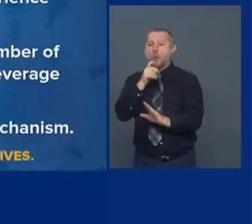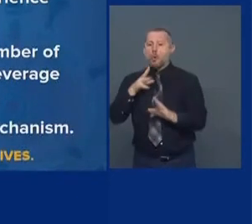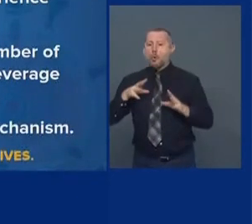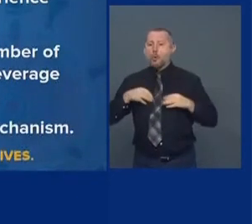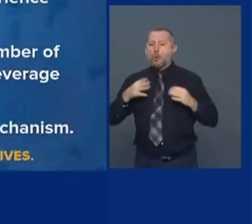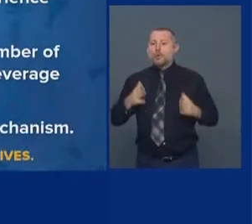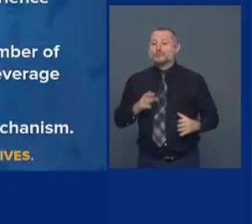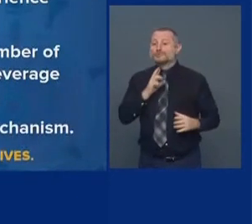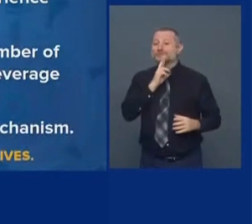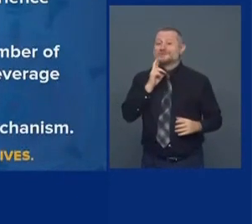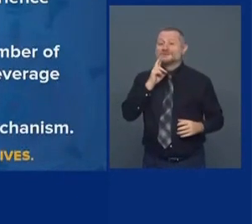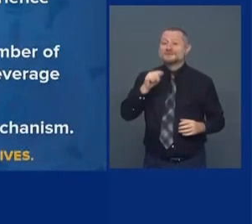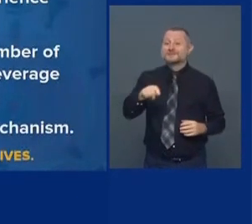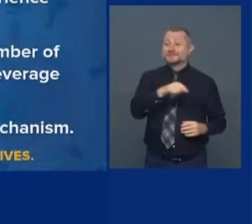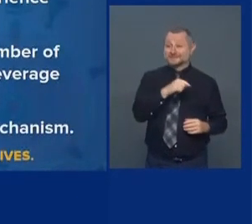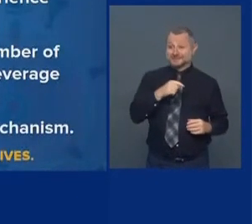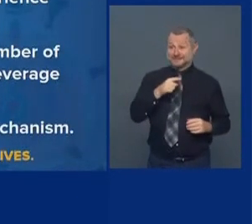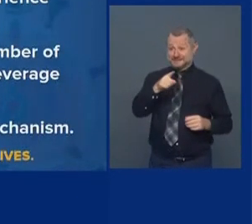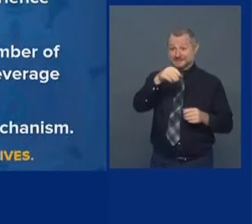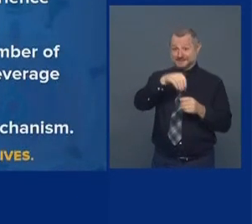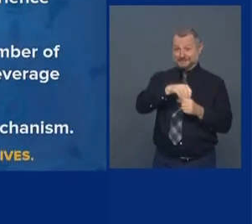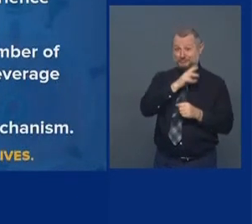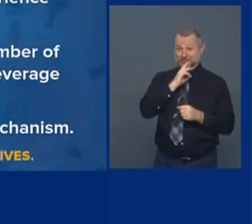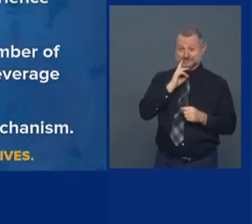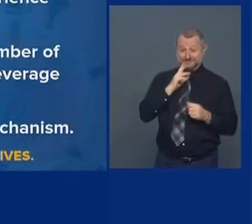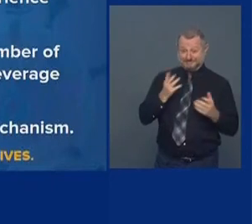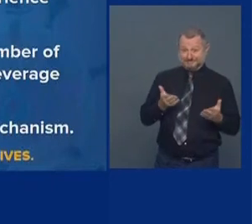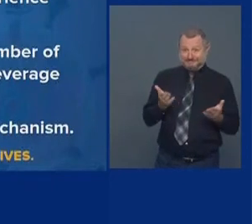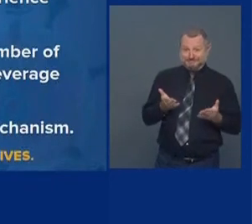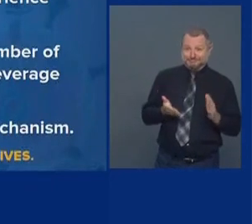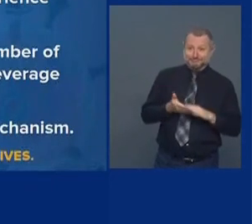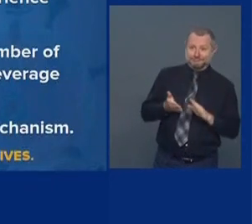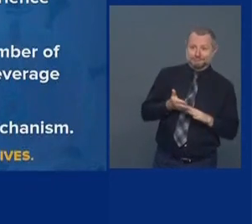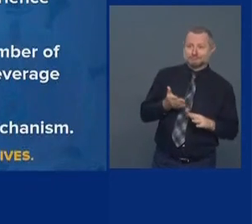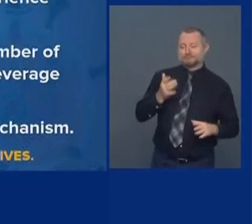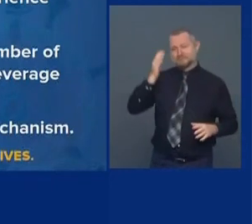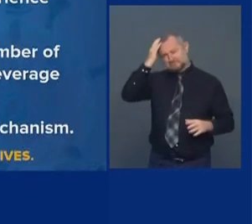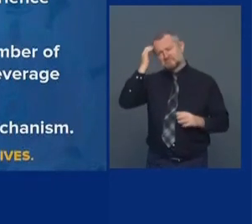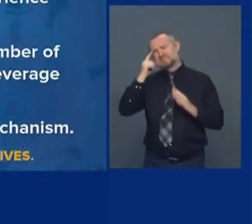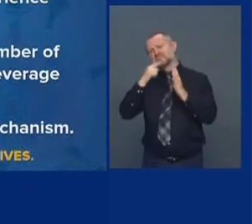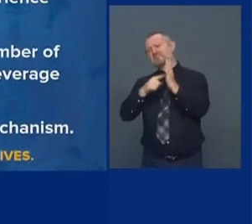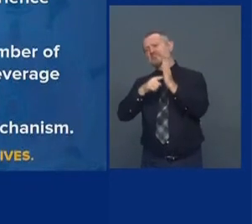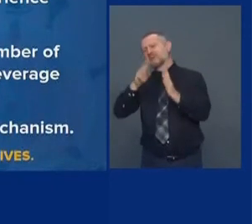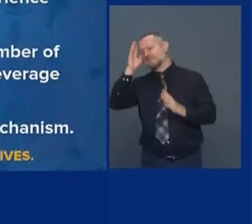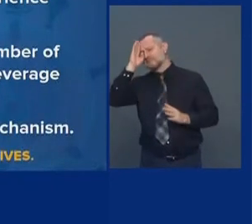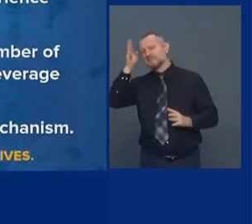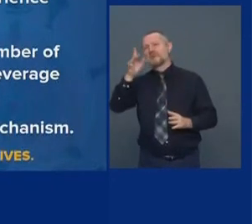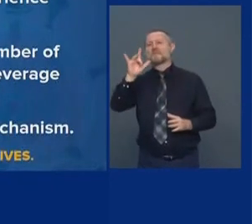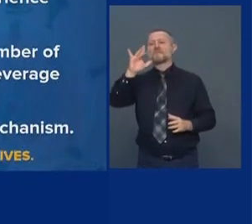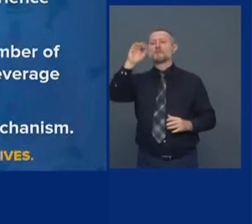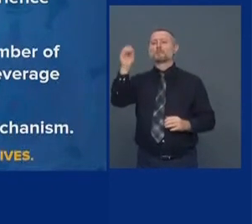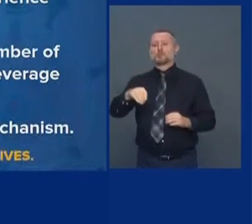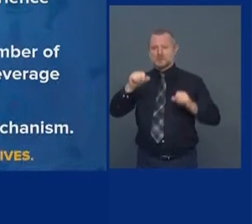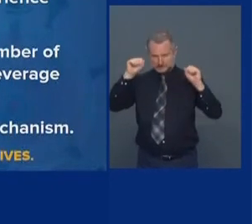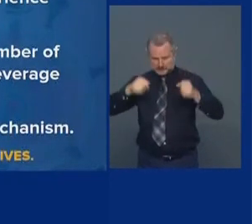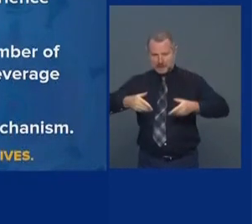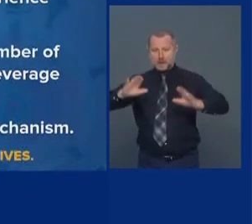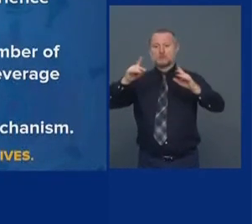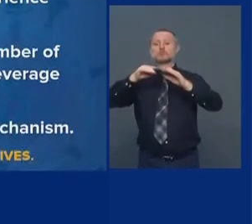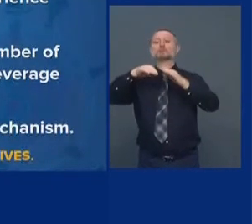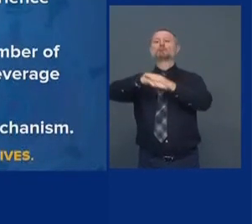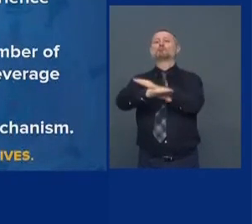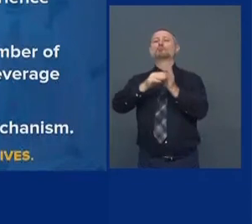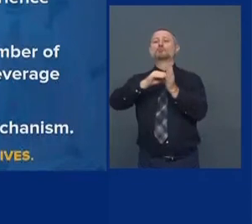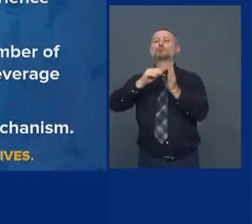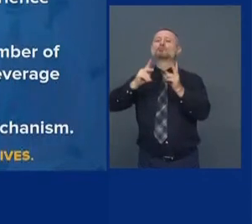and let's say the indoor dining capacity is 25 percent, if you are in the restaurant,